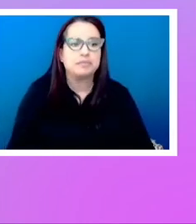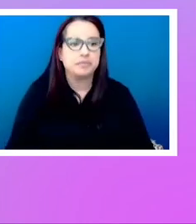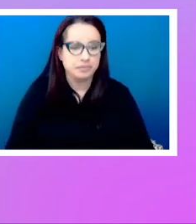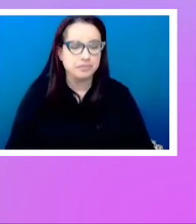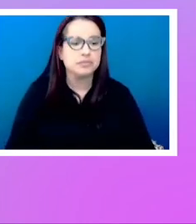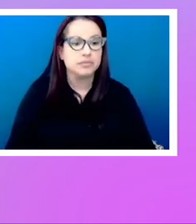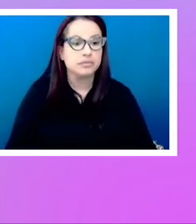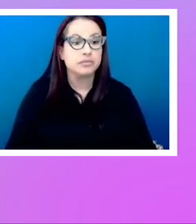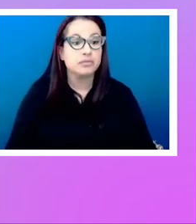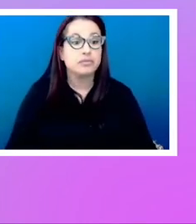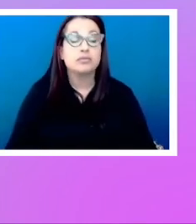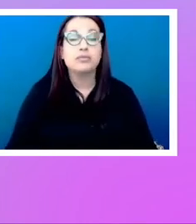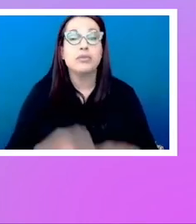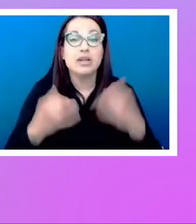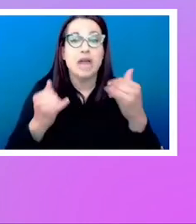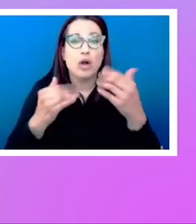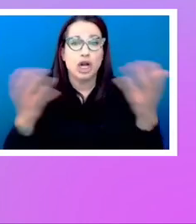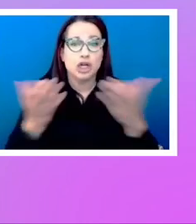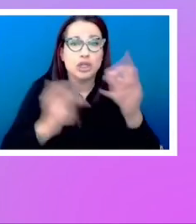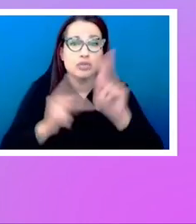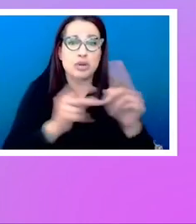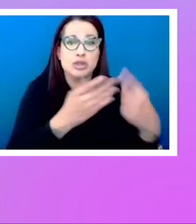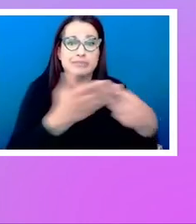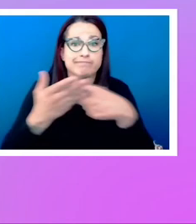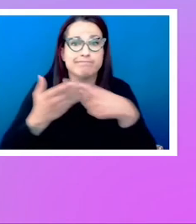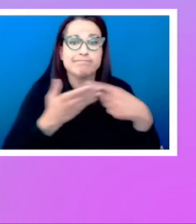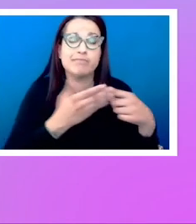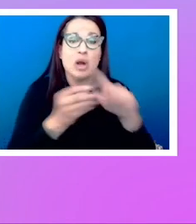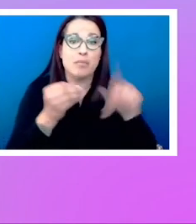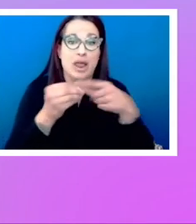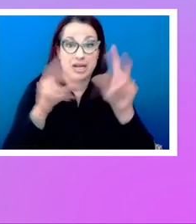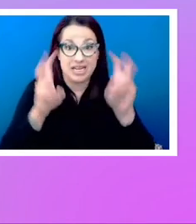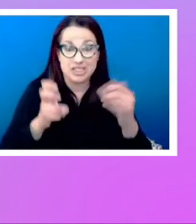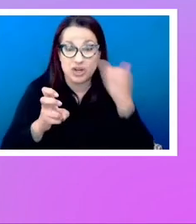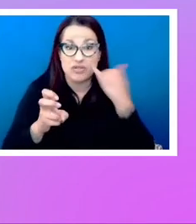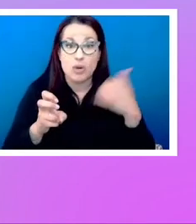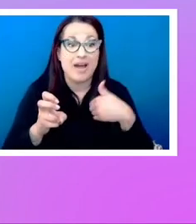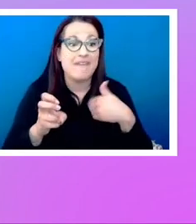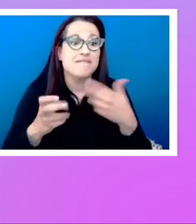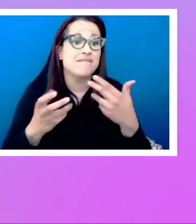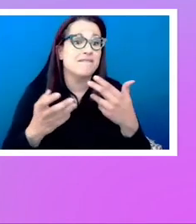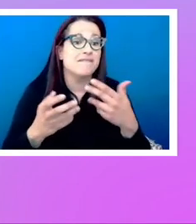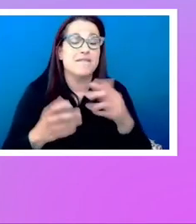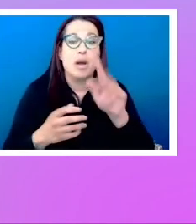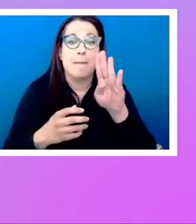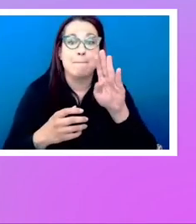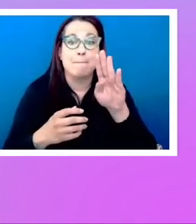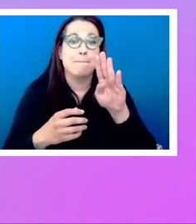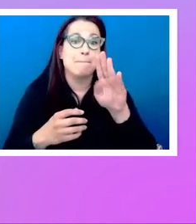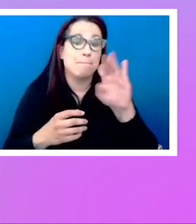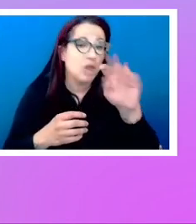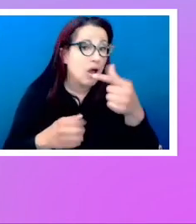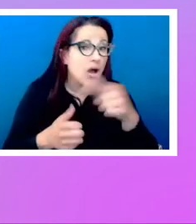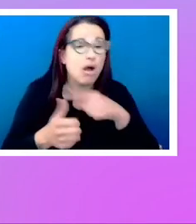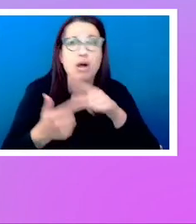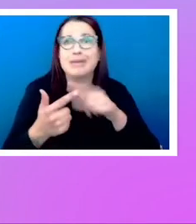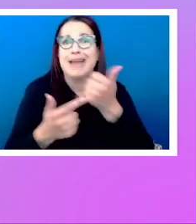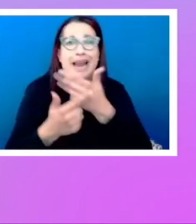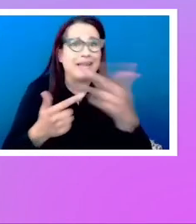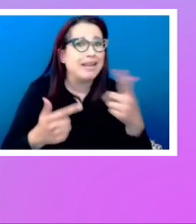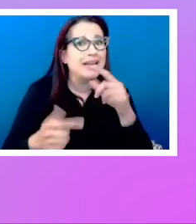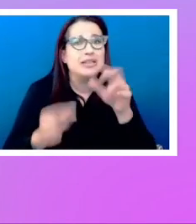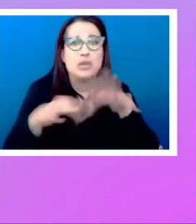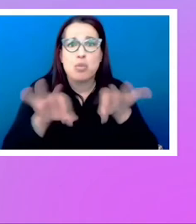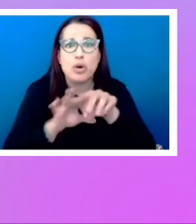So I really would encourage people to talk about this. You know, if you've got any way to, if you've got a blog, or if you, you know, think it's important, tweet about it, or